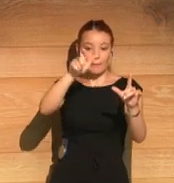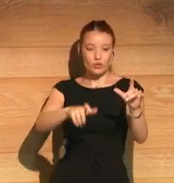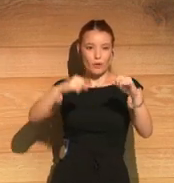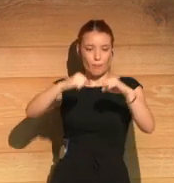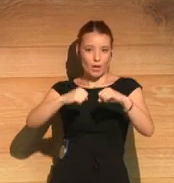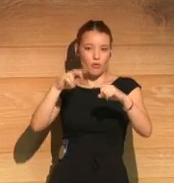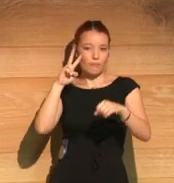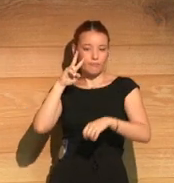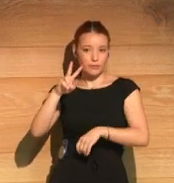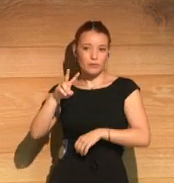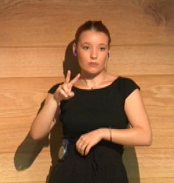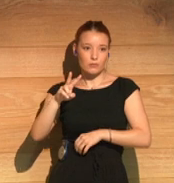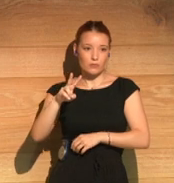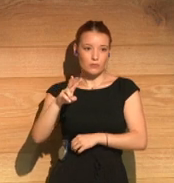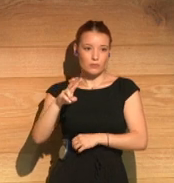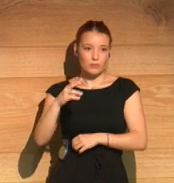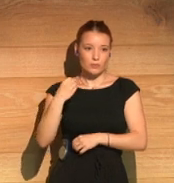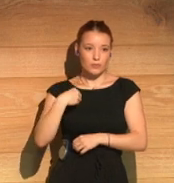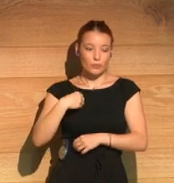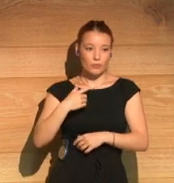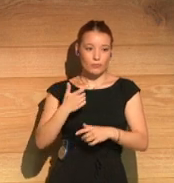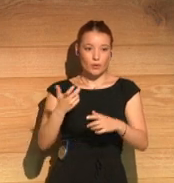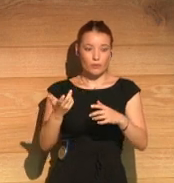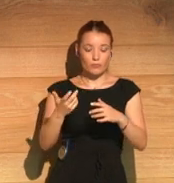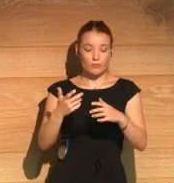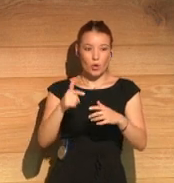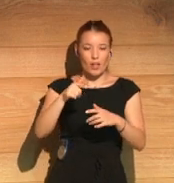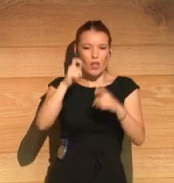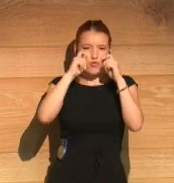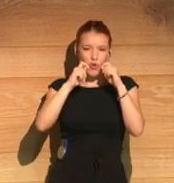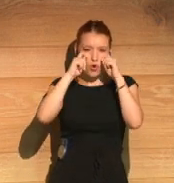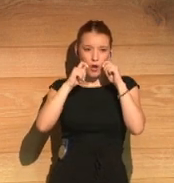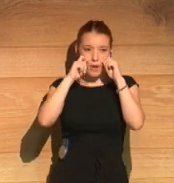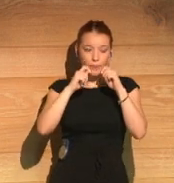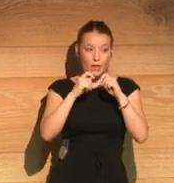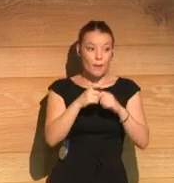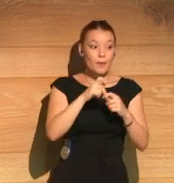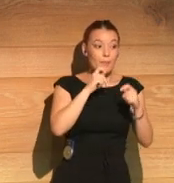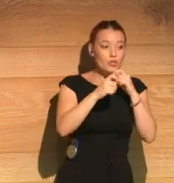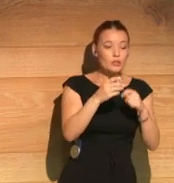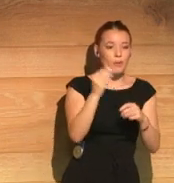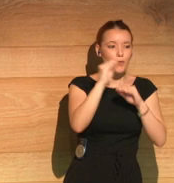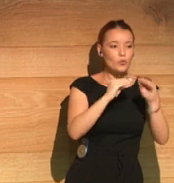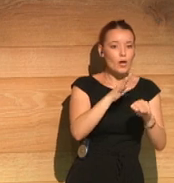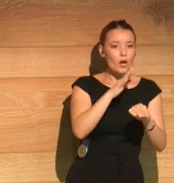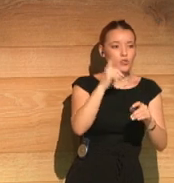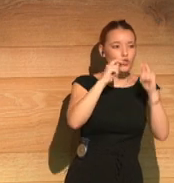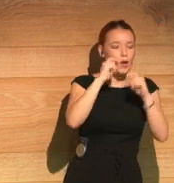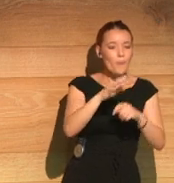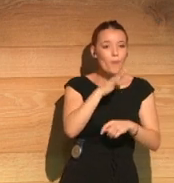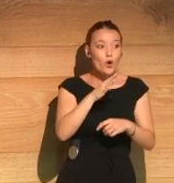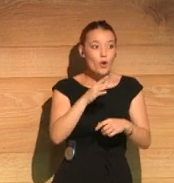interviewer asked him, you know, why are you crying? And he said, well, because it's too late for me, but it's not too late for others.